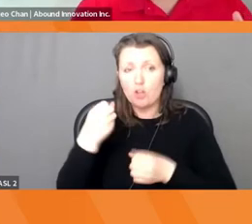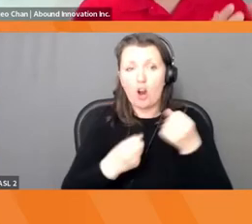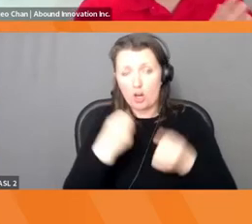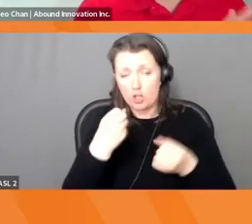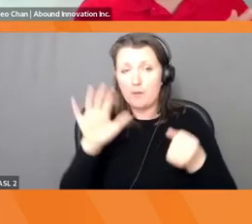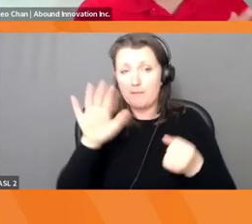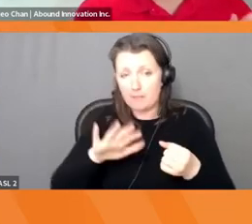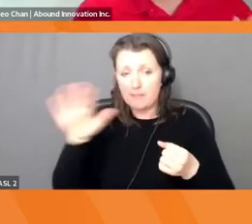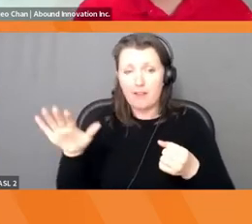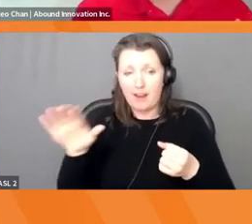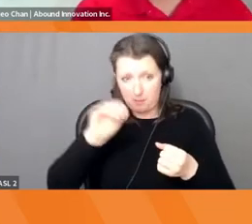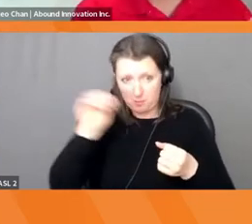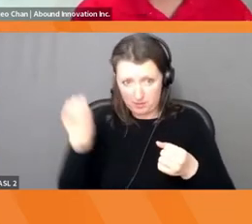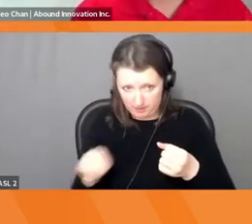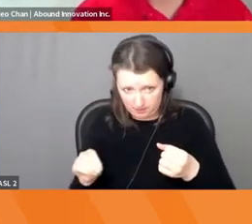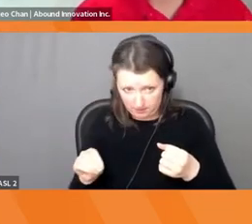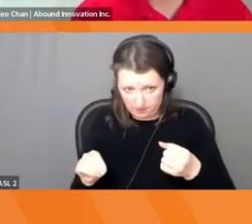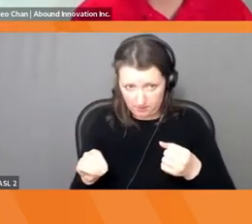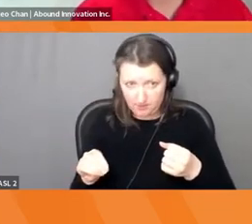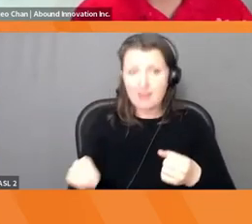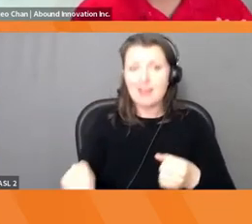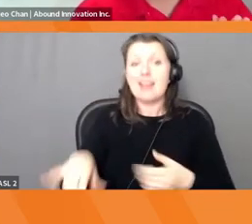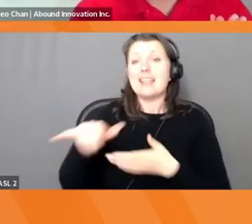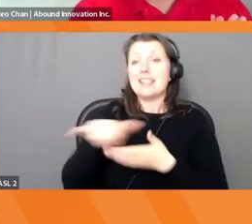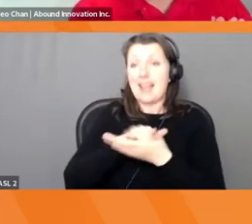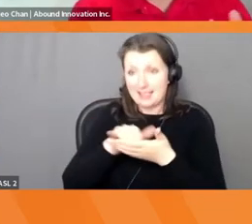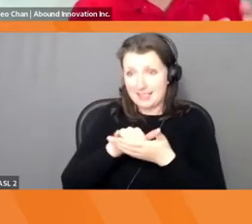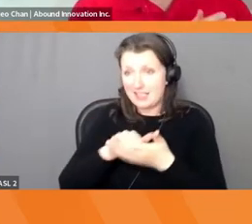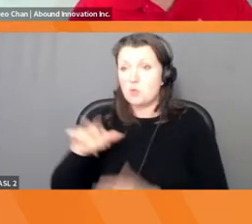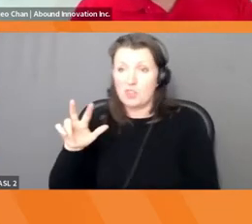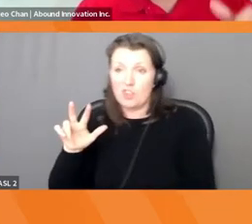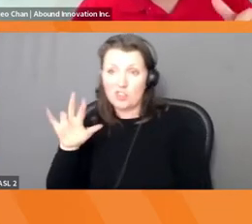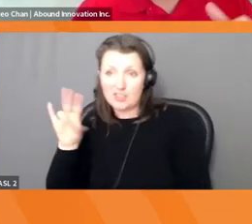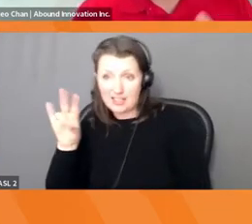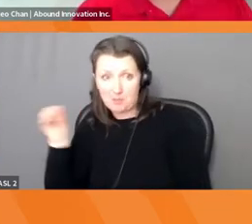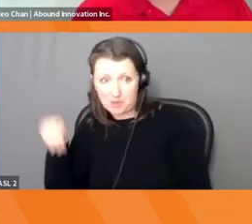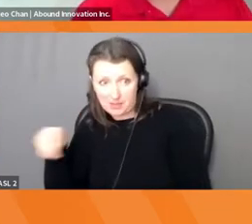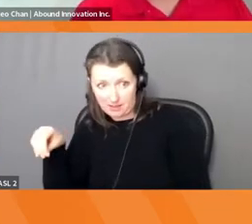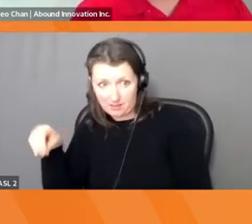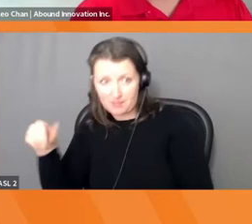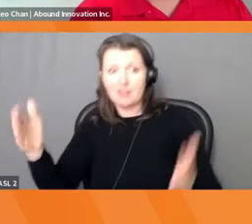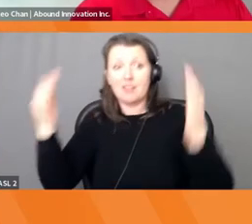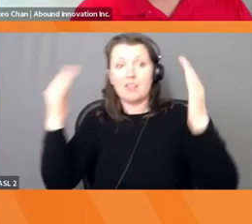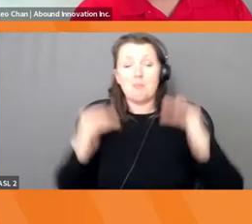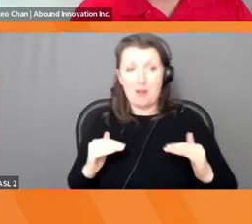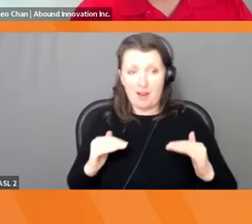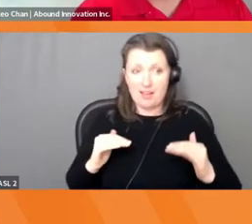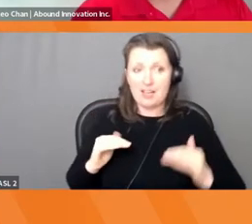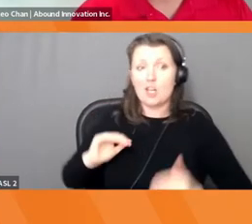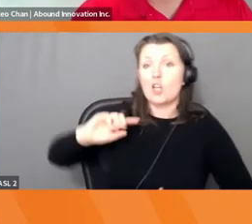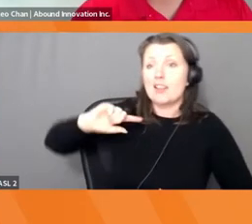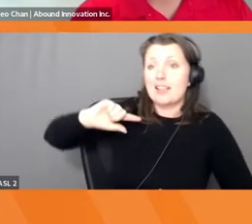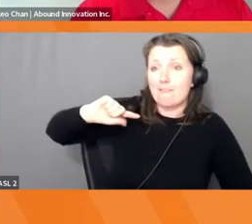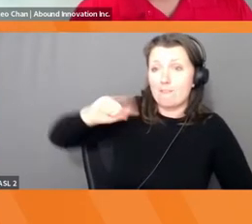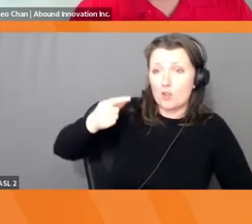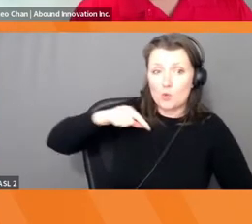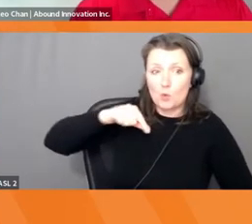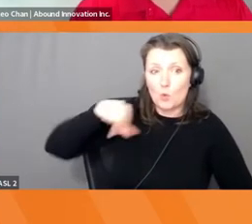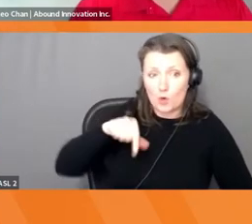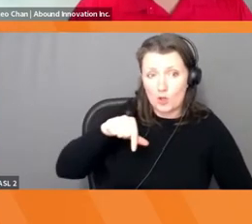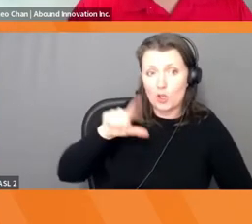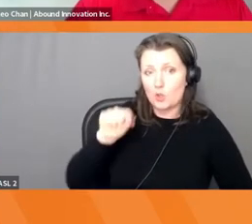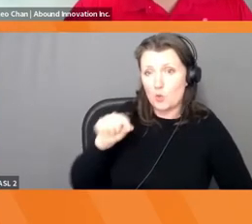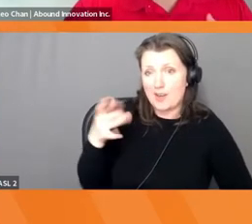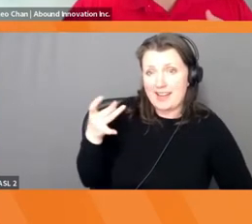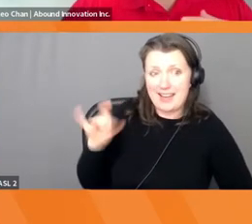ride hailing now had grabbed 70.5% of the market. Rental cars going down to 23.5 and taxis just six, right?